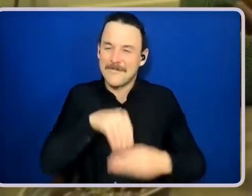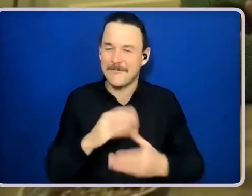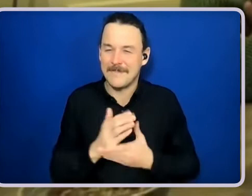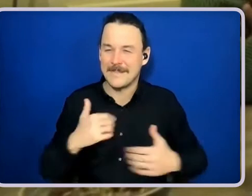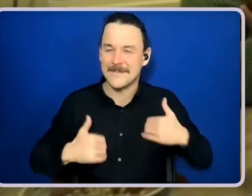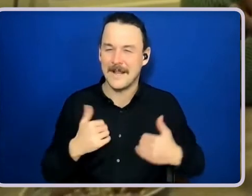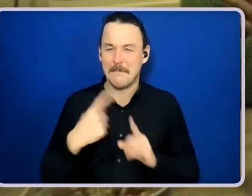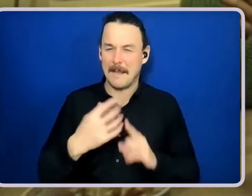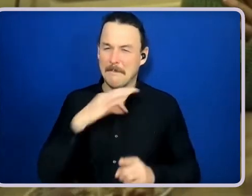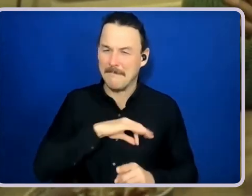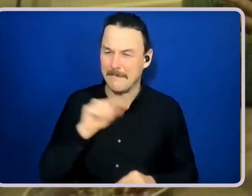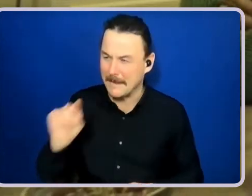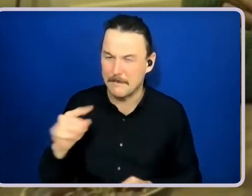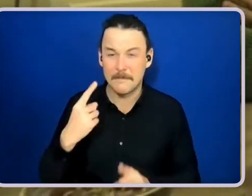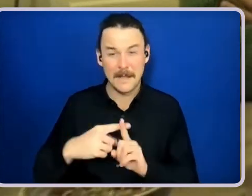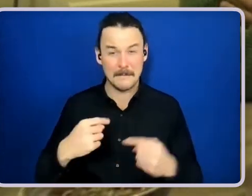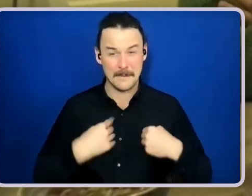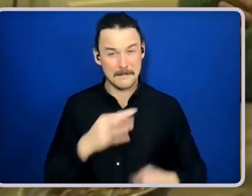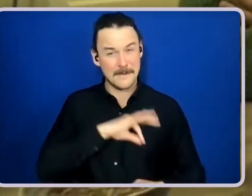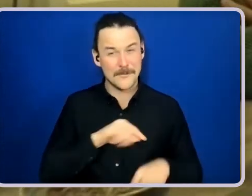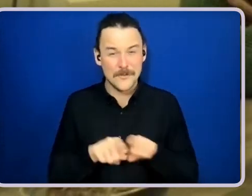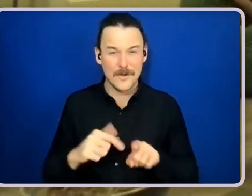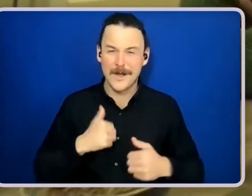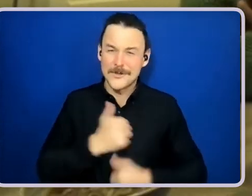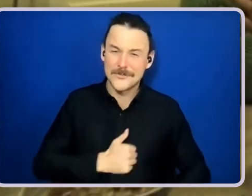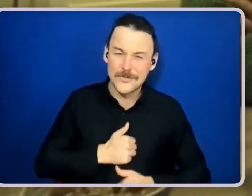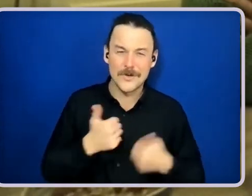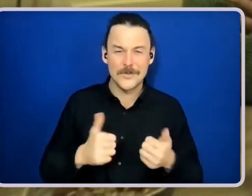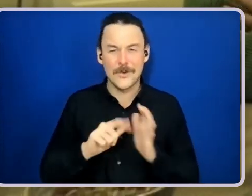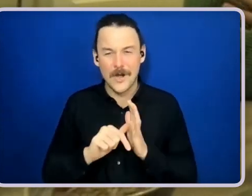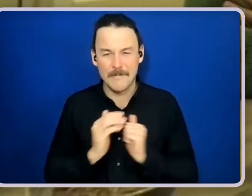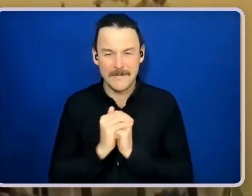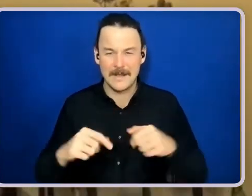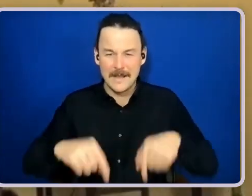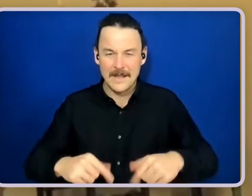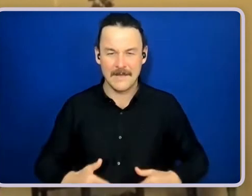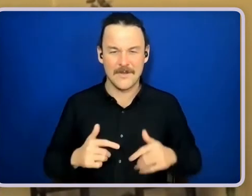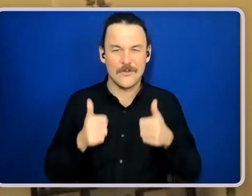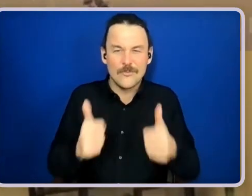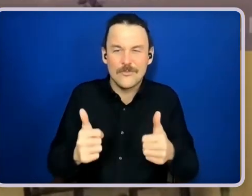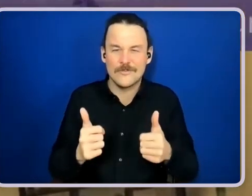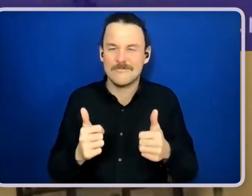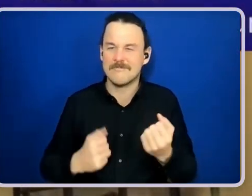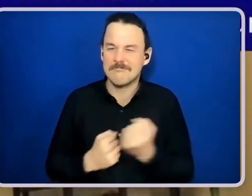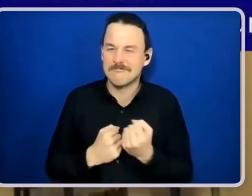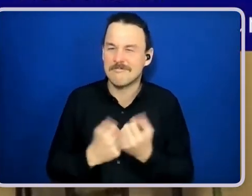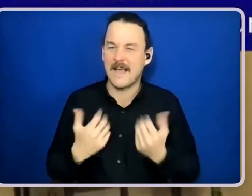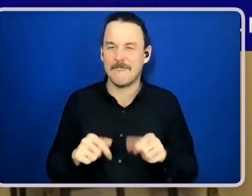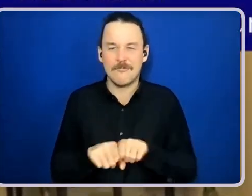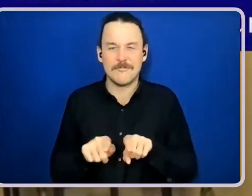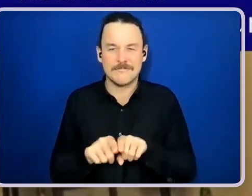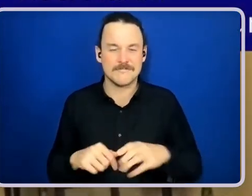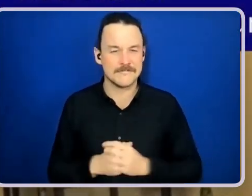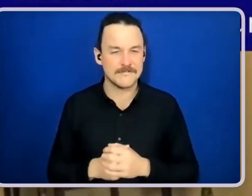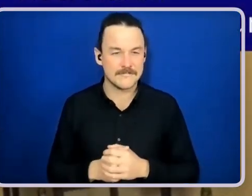me. Like, I really enjoy it. have a good time and my friends are here and I feel well supported as well. It's really good. I've enjoyed tonight. Tonight's my first night here